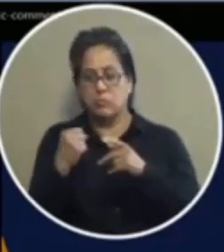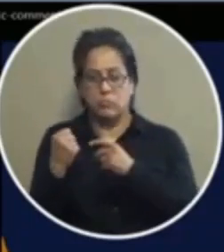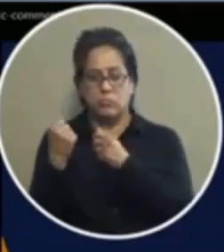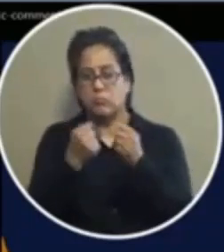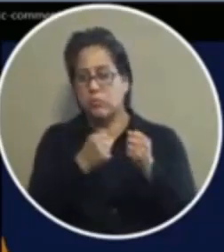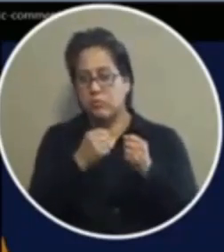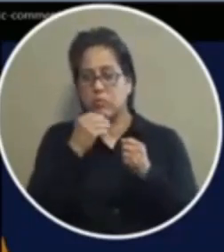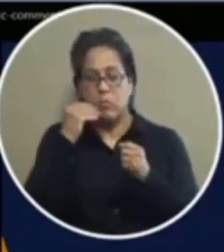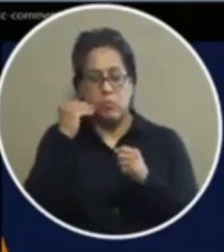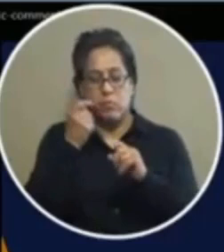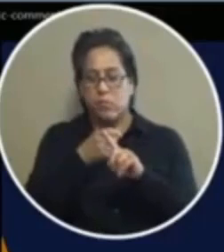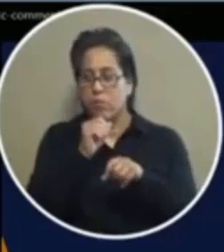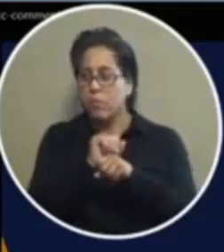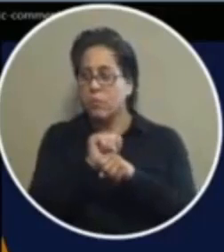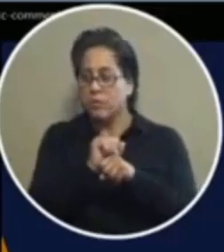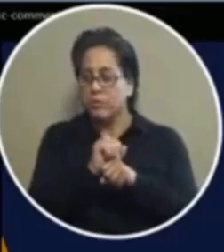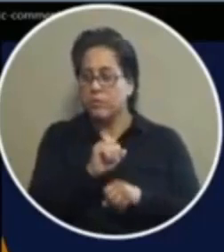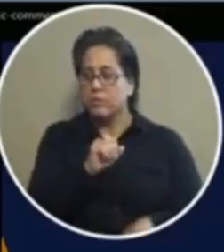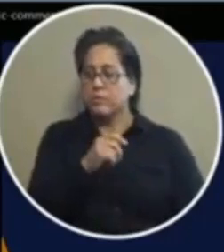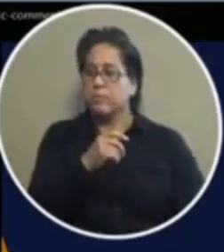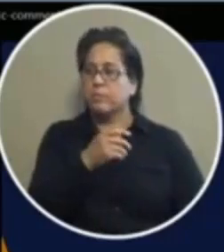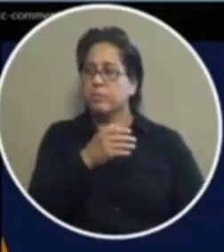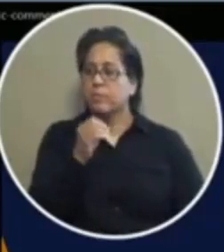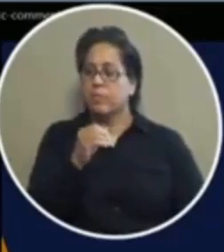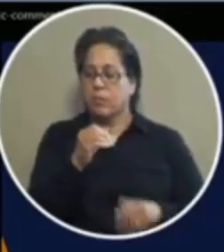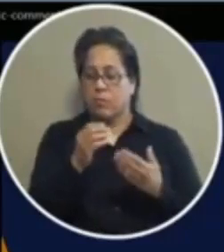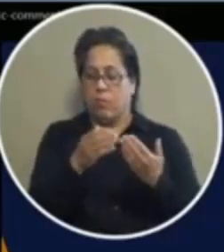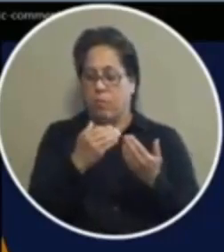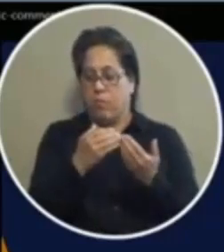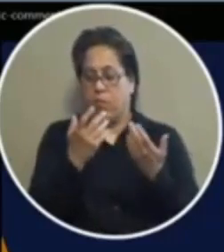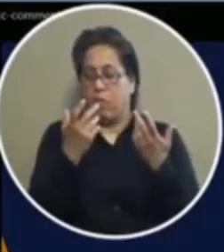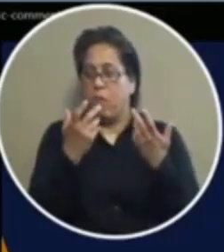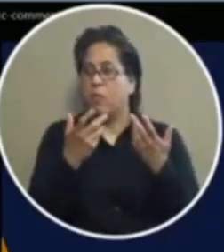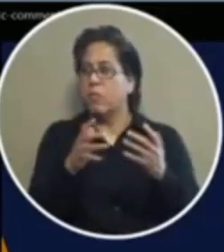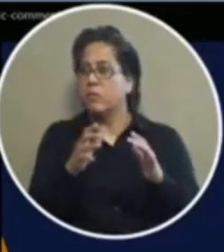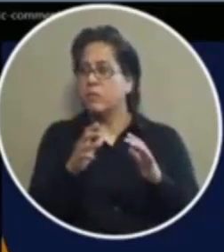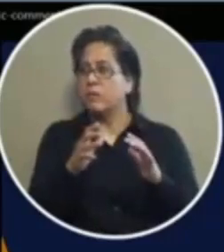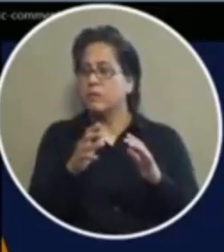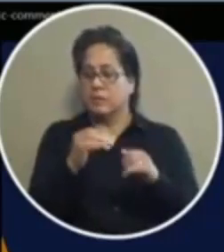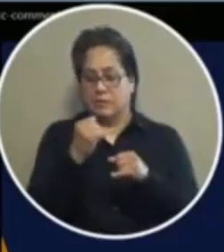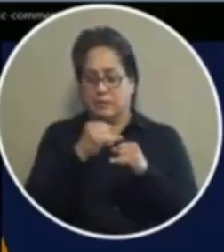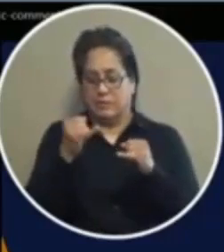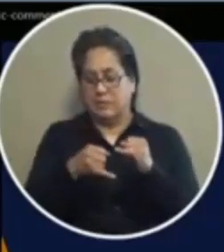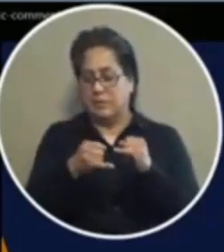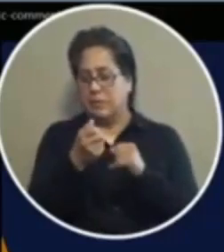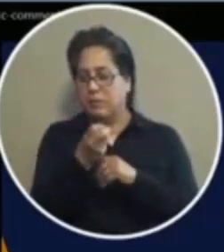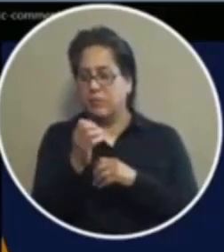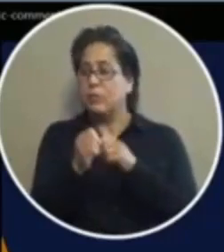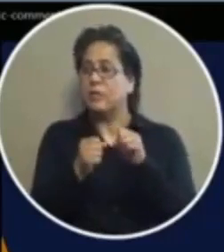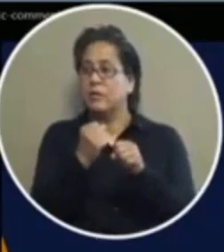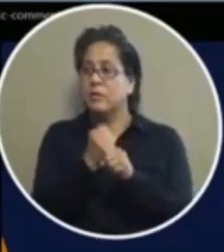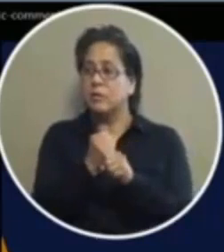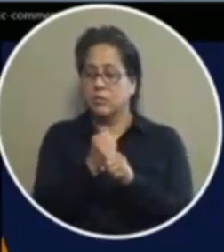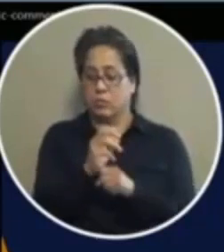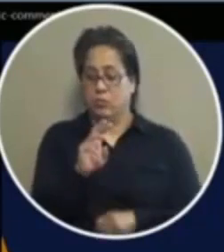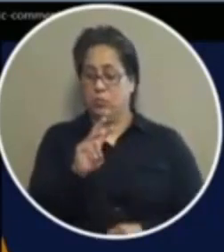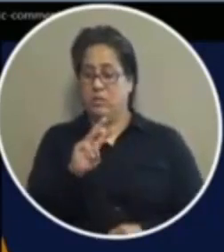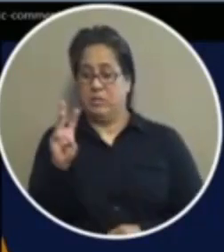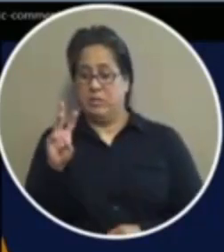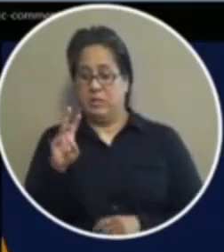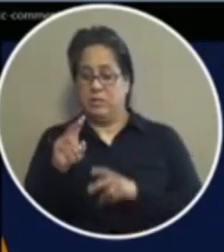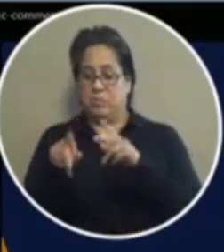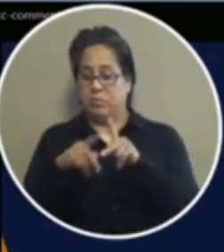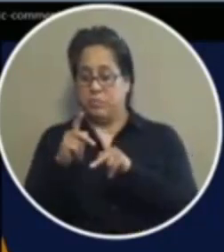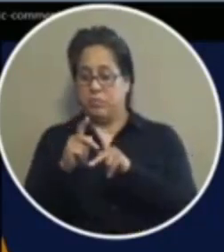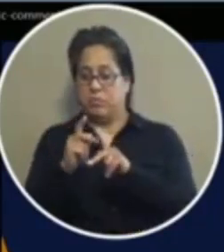work um you you can already just in the last couple years see just in the west side where people are getting